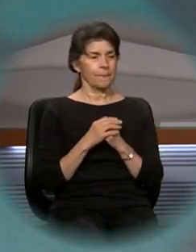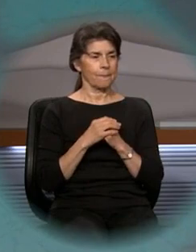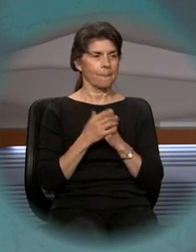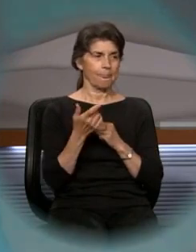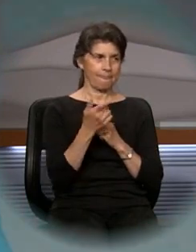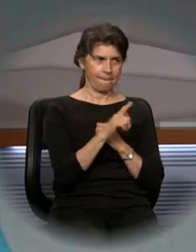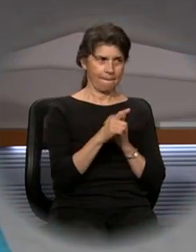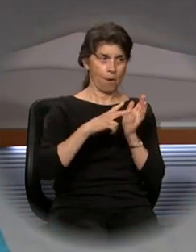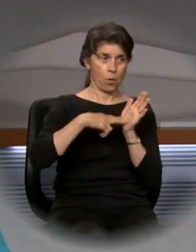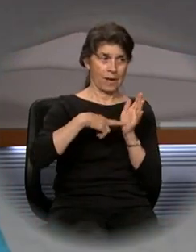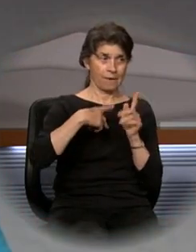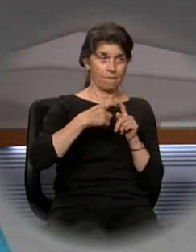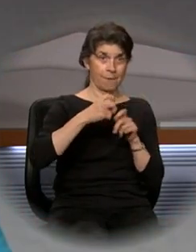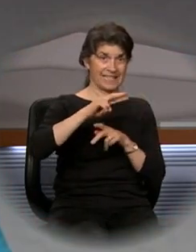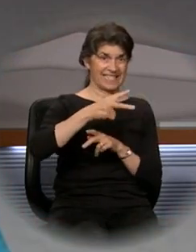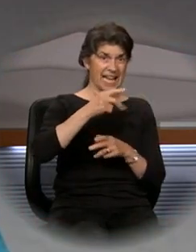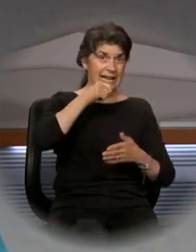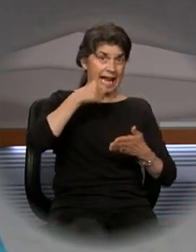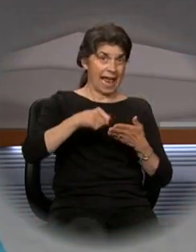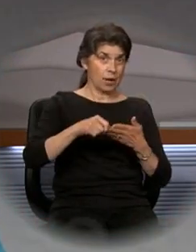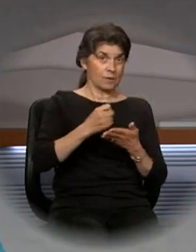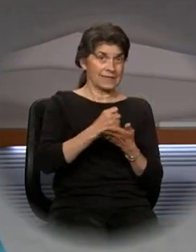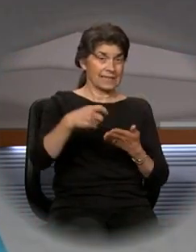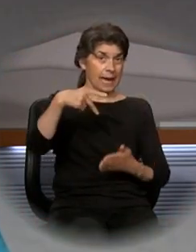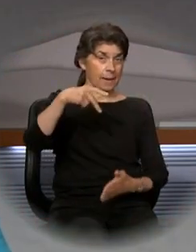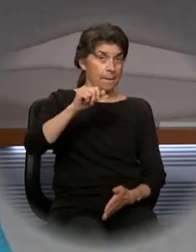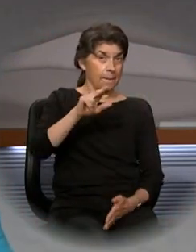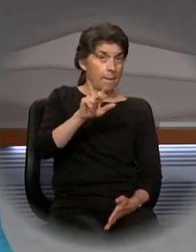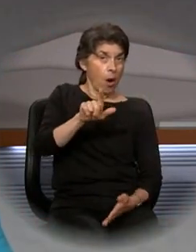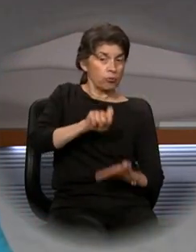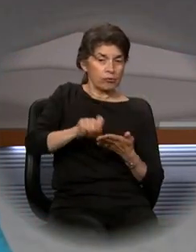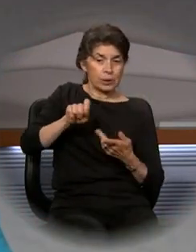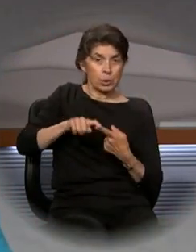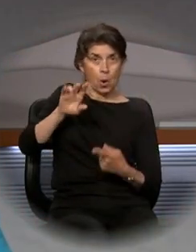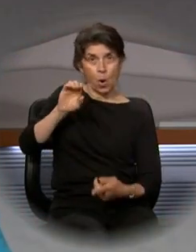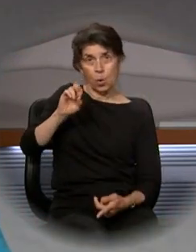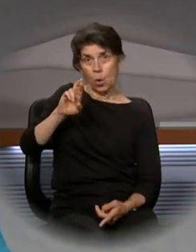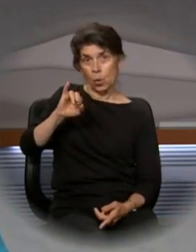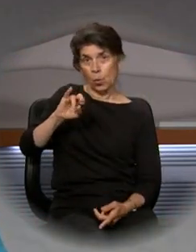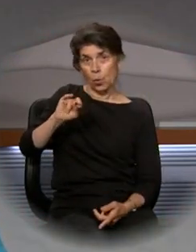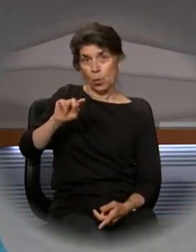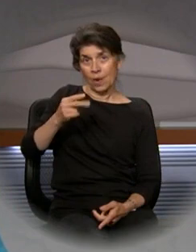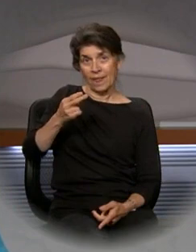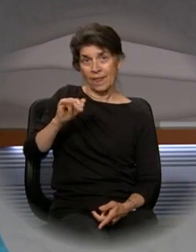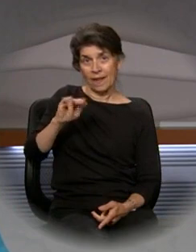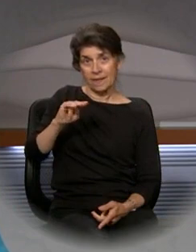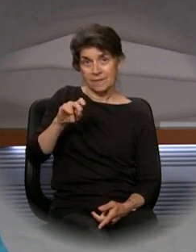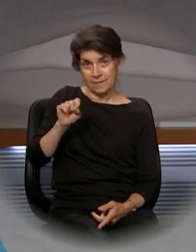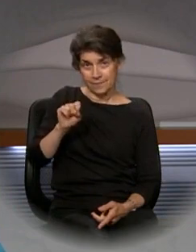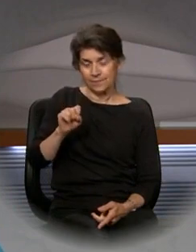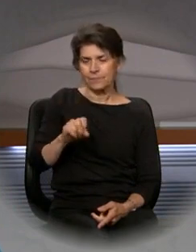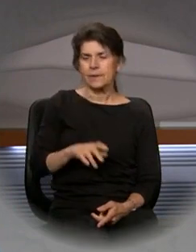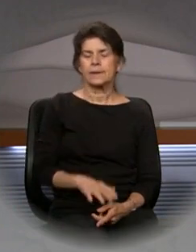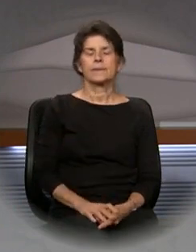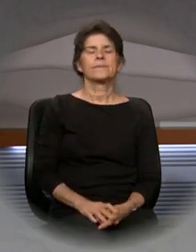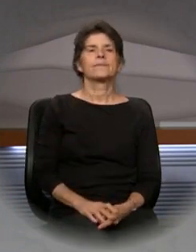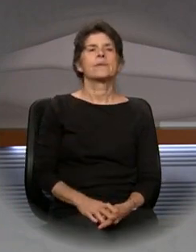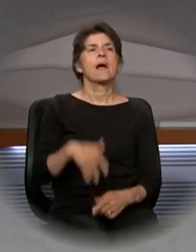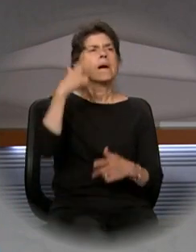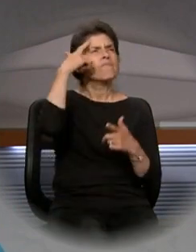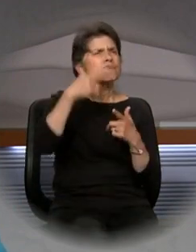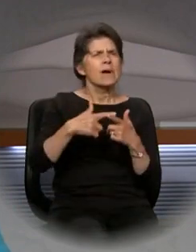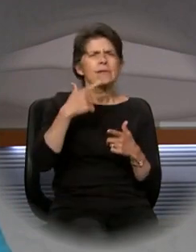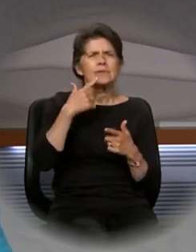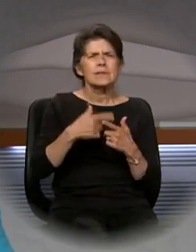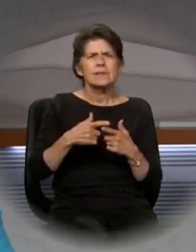A reading from the second letter of St. Paul to the Corinthians. Brothers and sisters, as